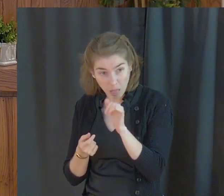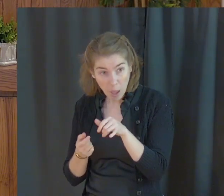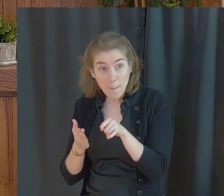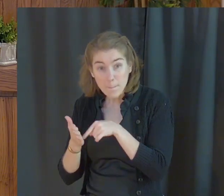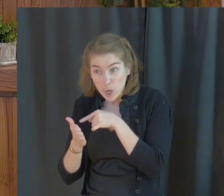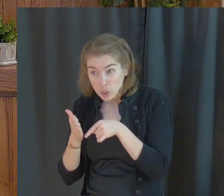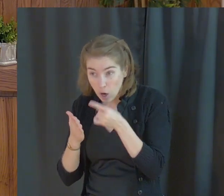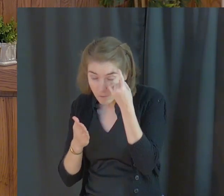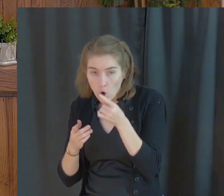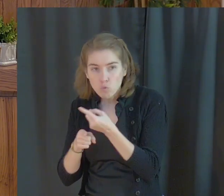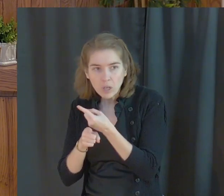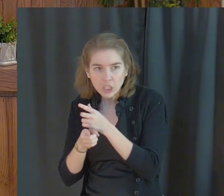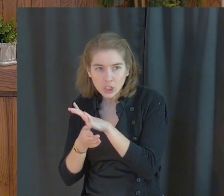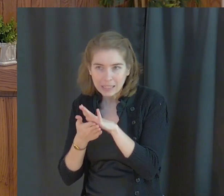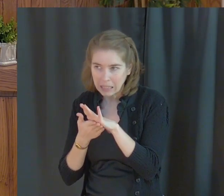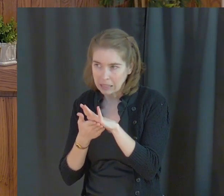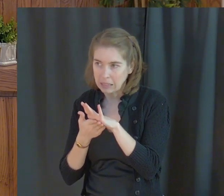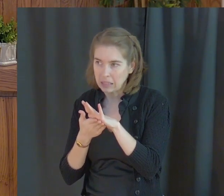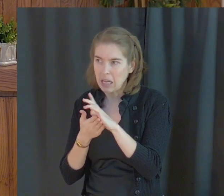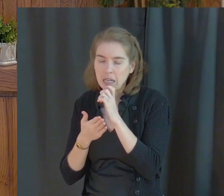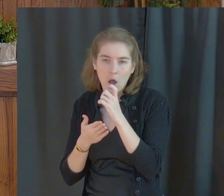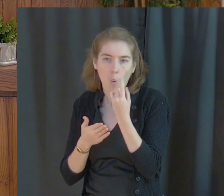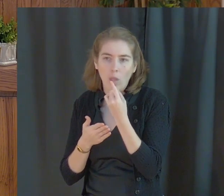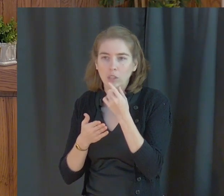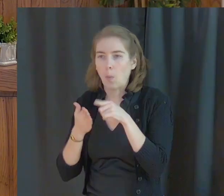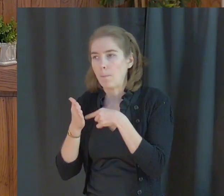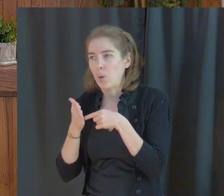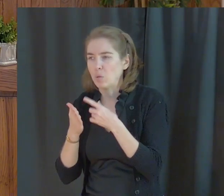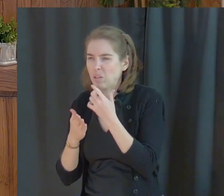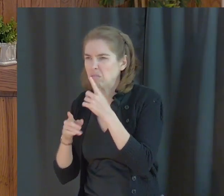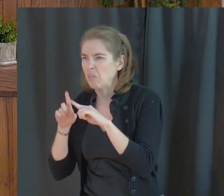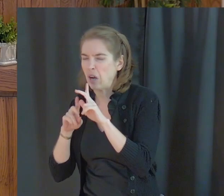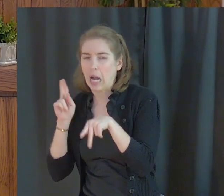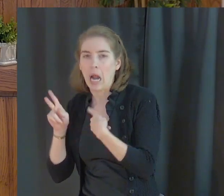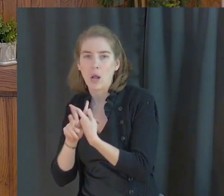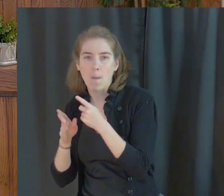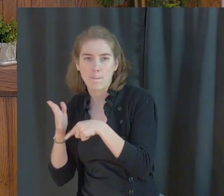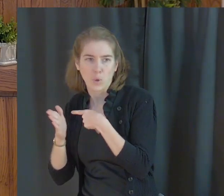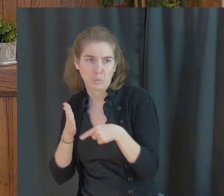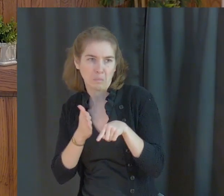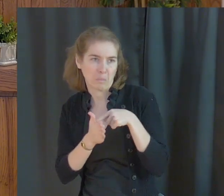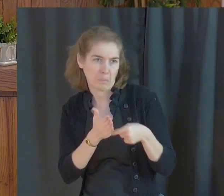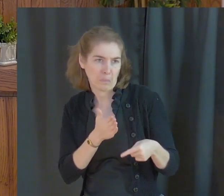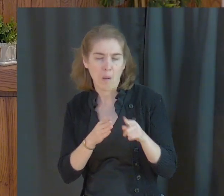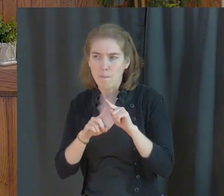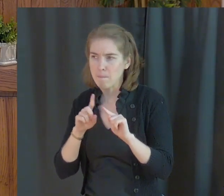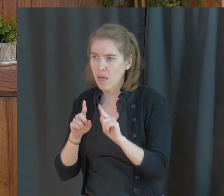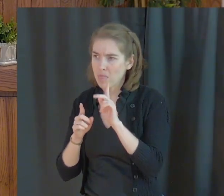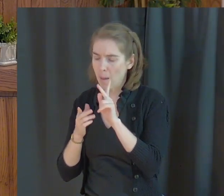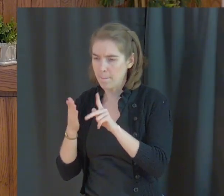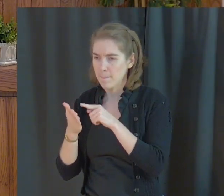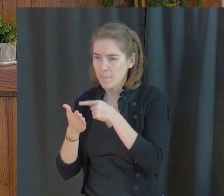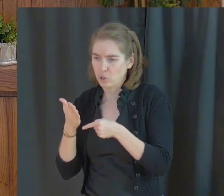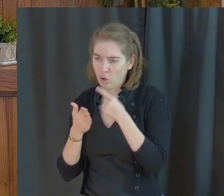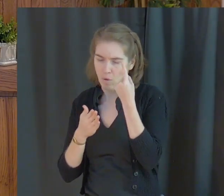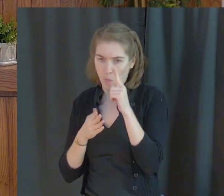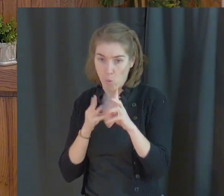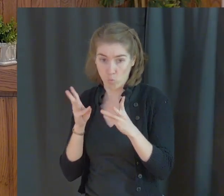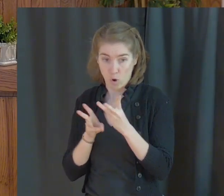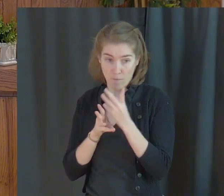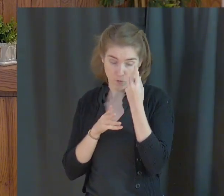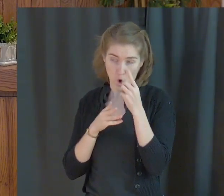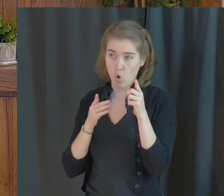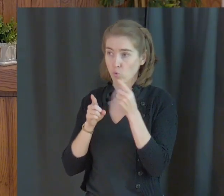Persecution for righteousness' sake. Not just persecuted, there's lots of different persecutions going around the world, but those that are persecuted in this world